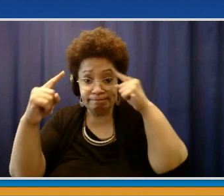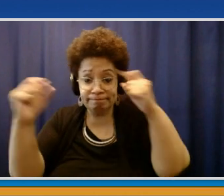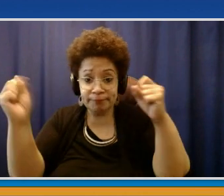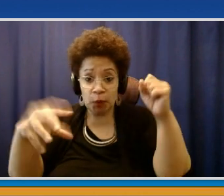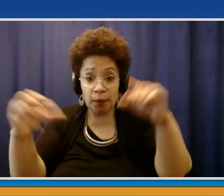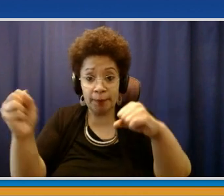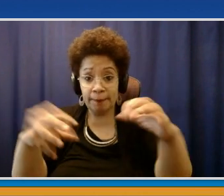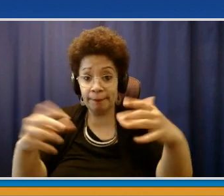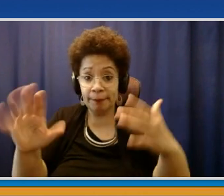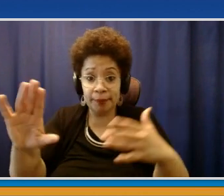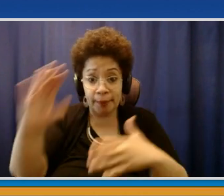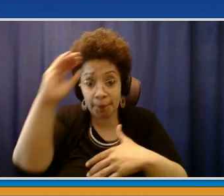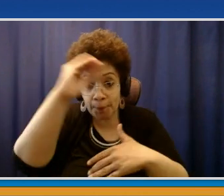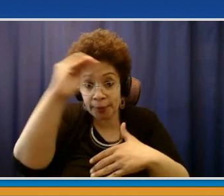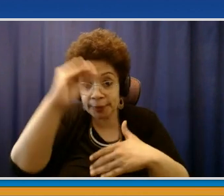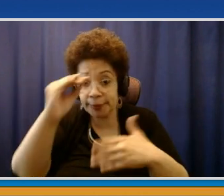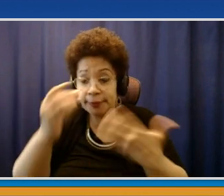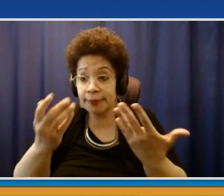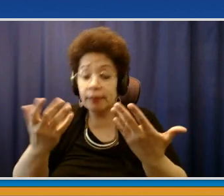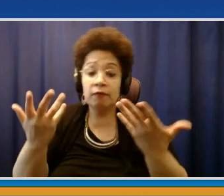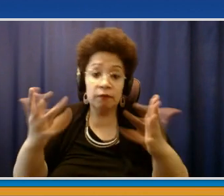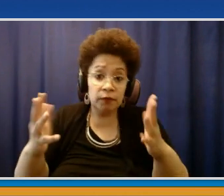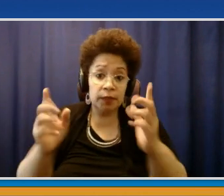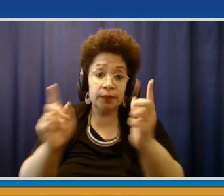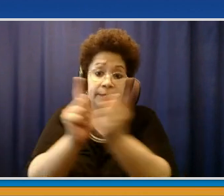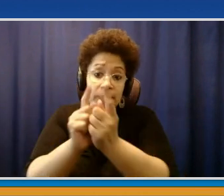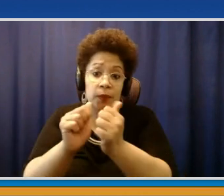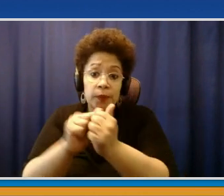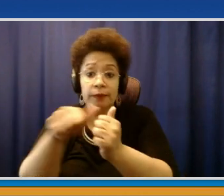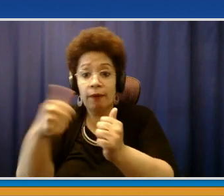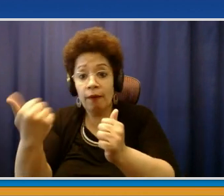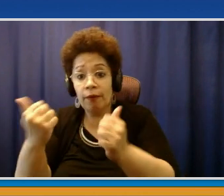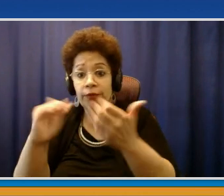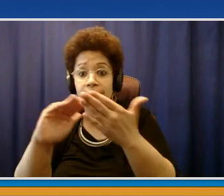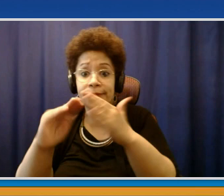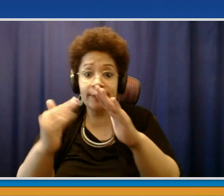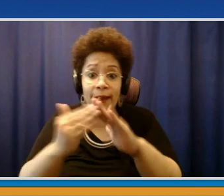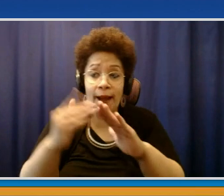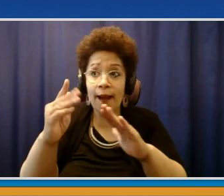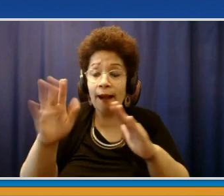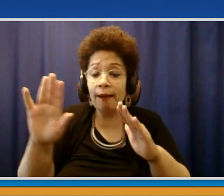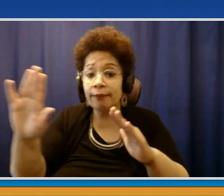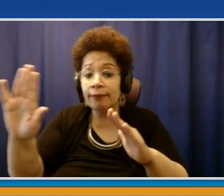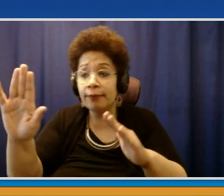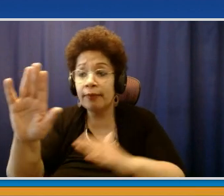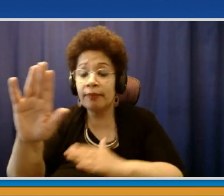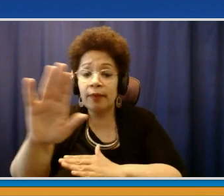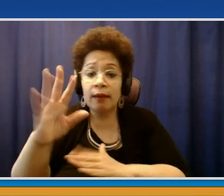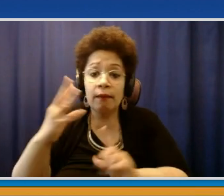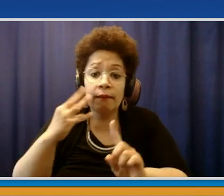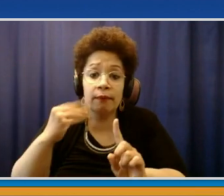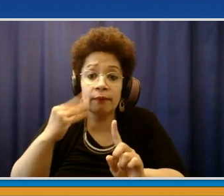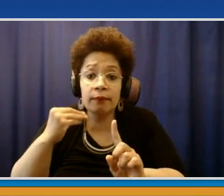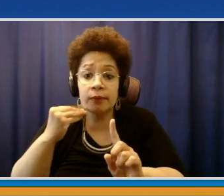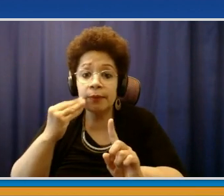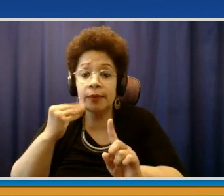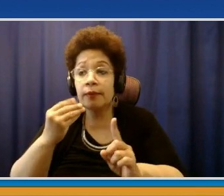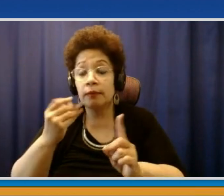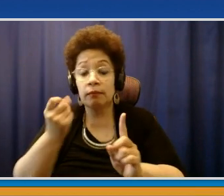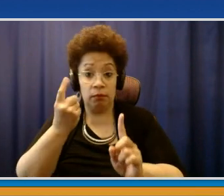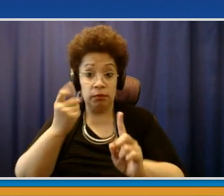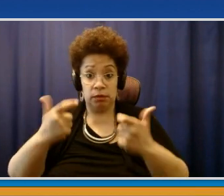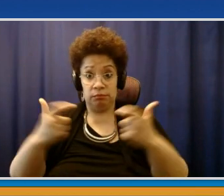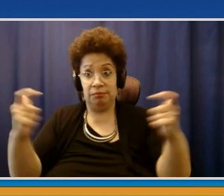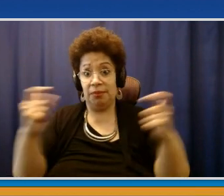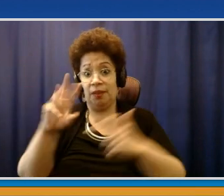from one end of it to the other. What we're experiencing here in Westchester County may not exactly be the experience they're having in the Adirondacks or the experience they're having in